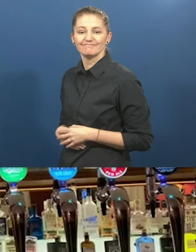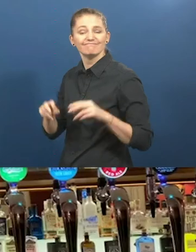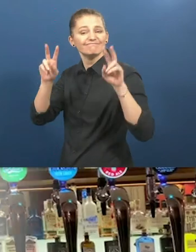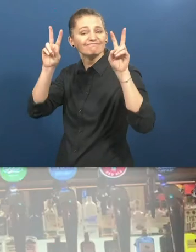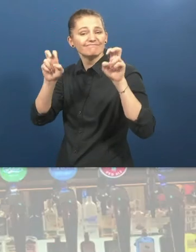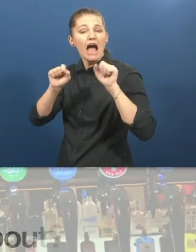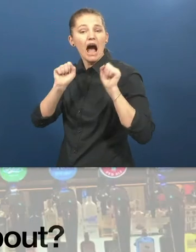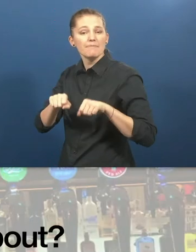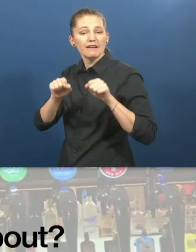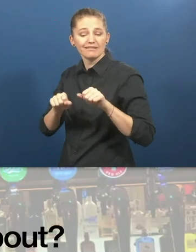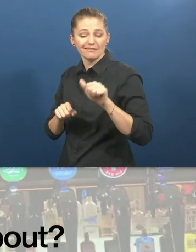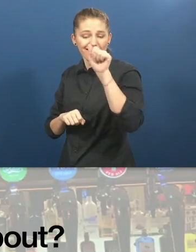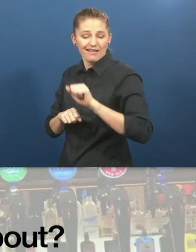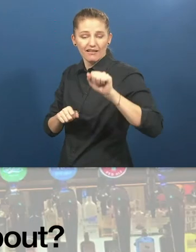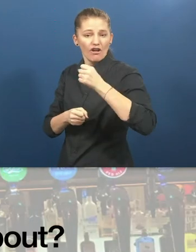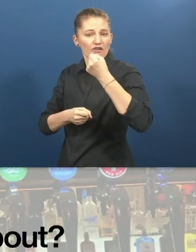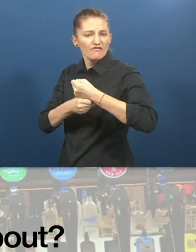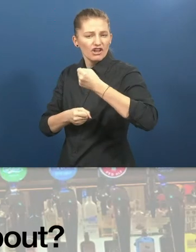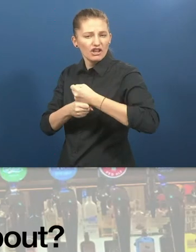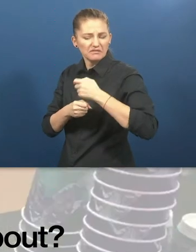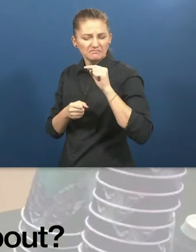What is Ability at Work about?